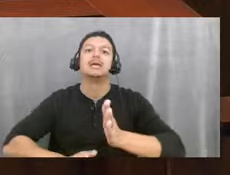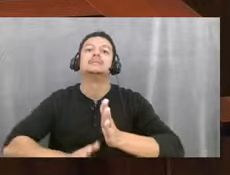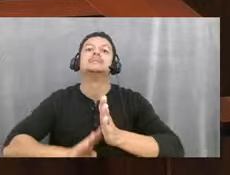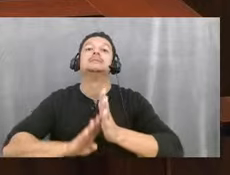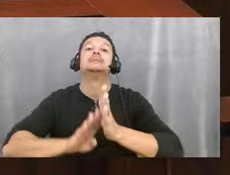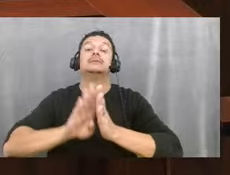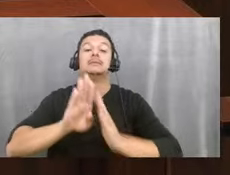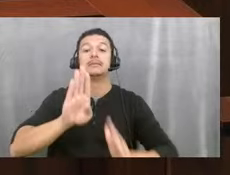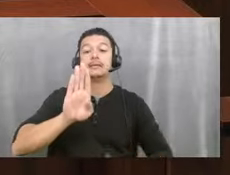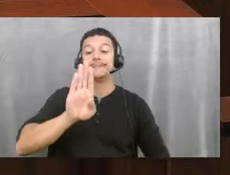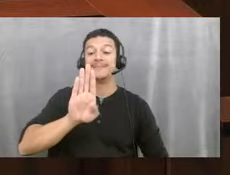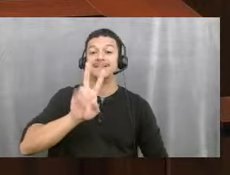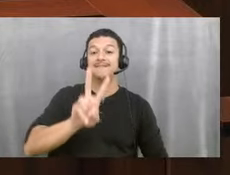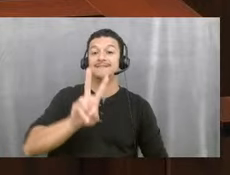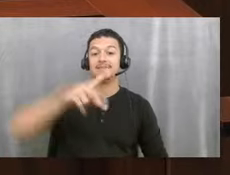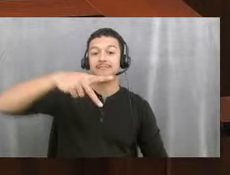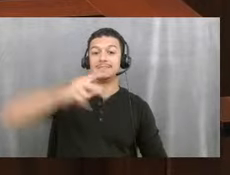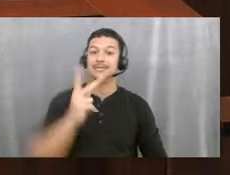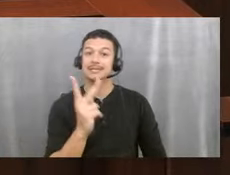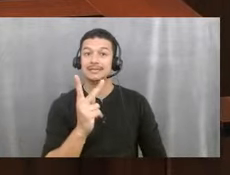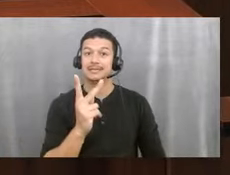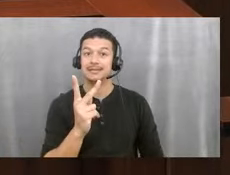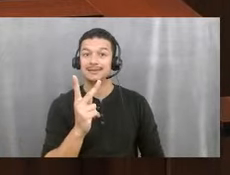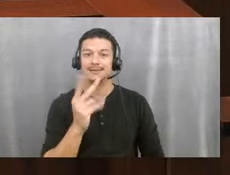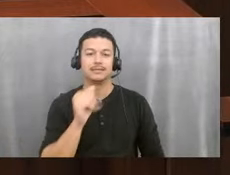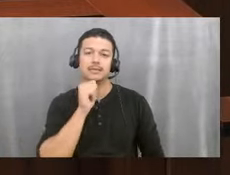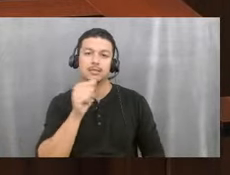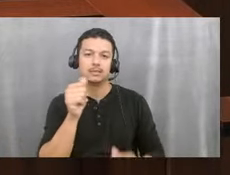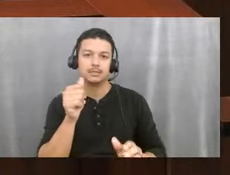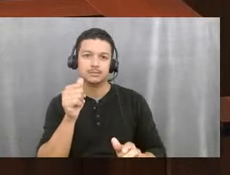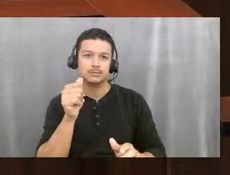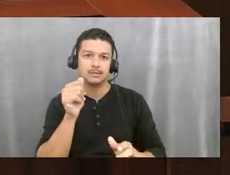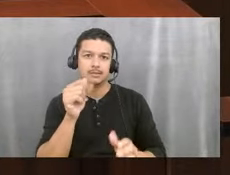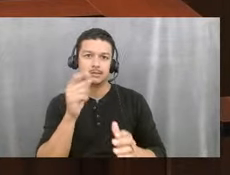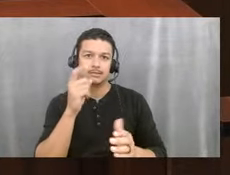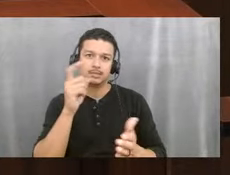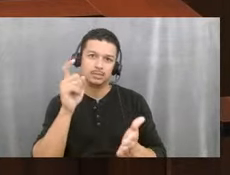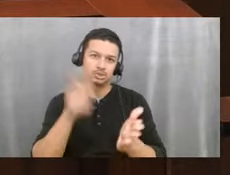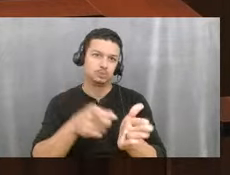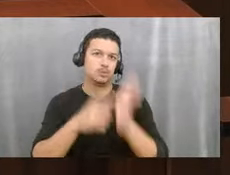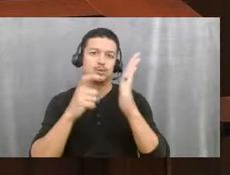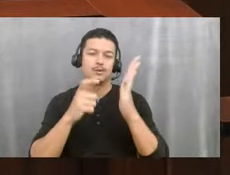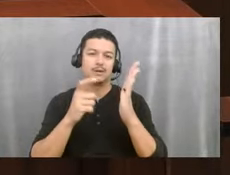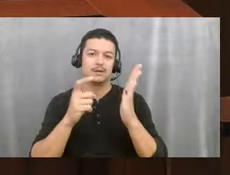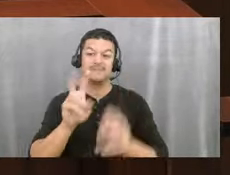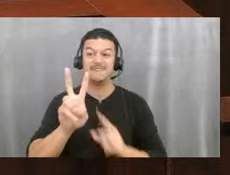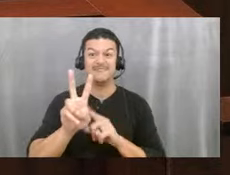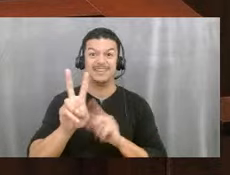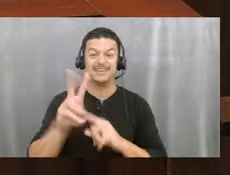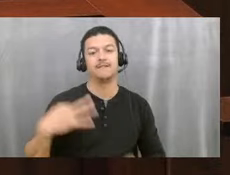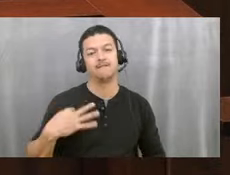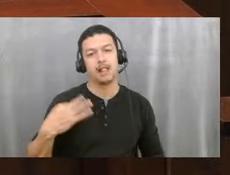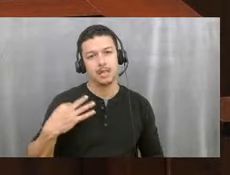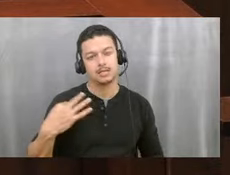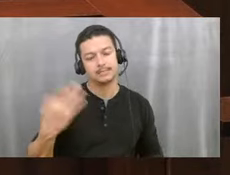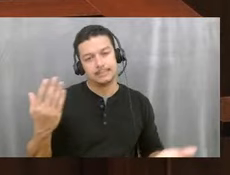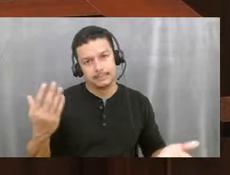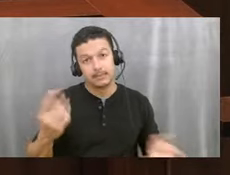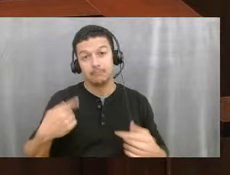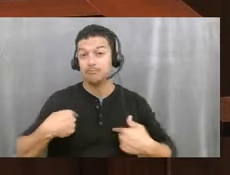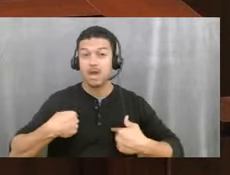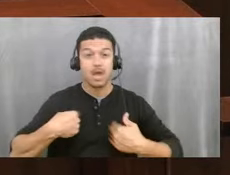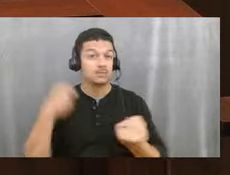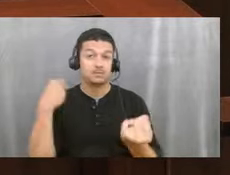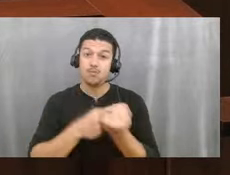don't have to do it. That's why it's V for voluntary. But I 100% support it. And I send my daughter and I will send my other daughter.